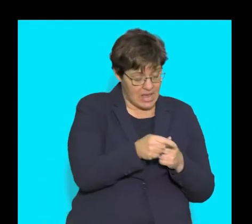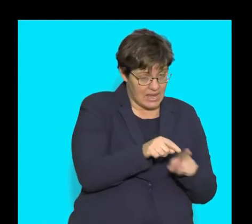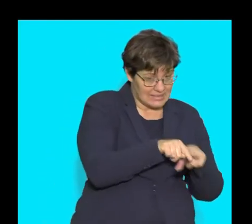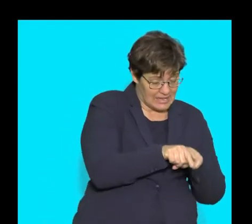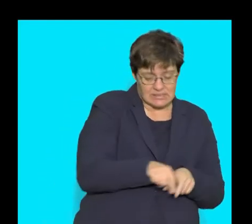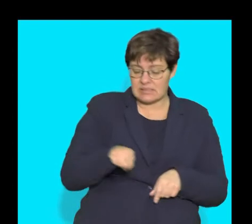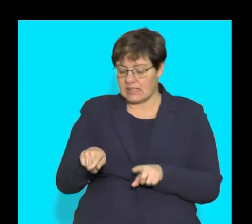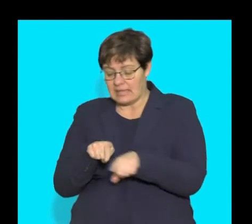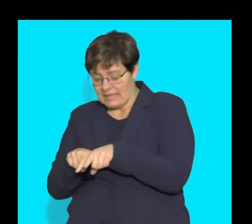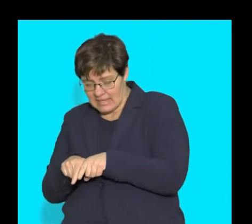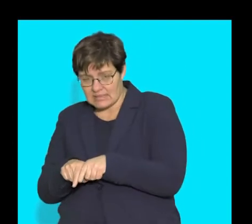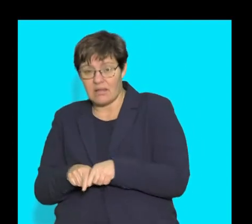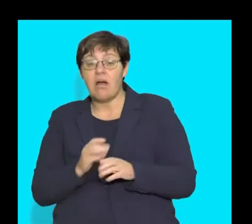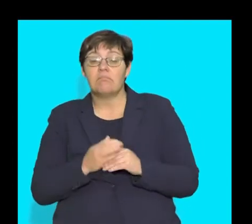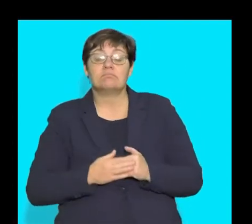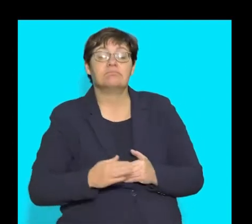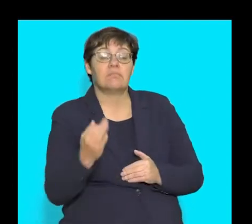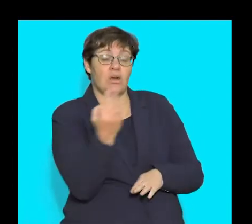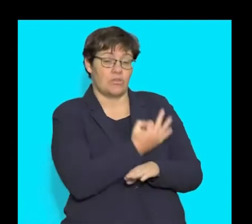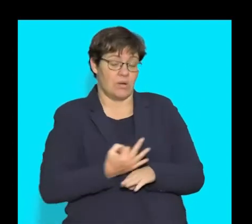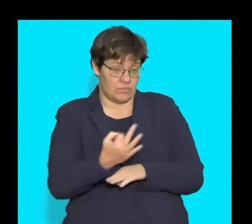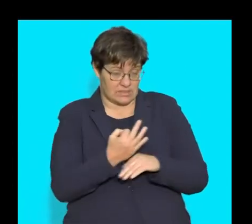for the next three hours.